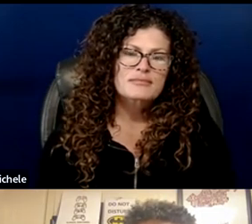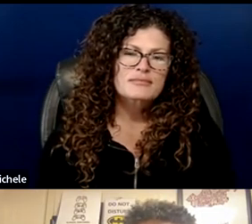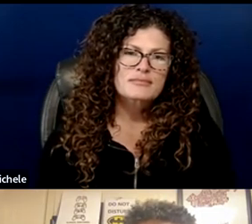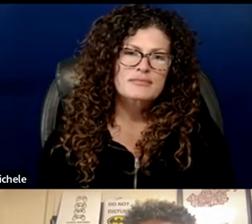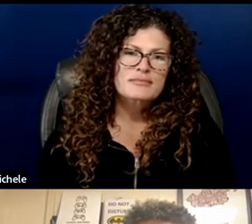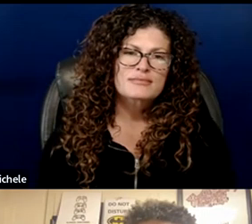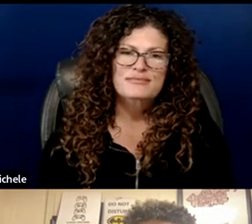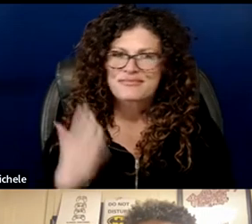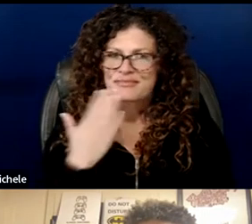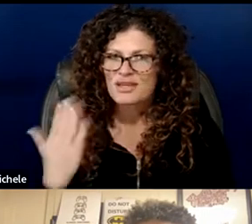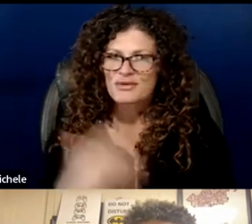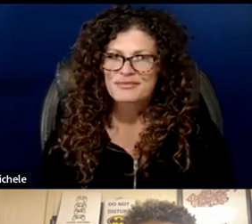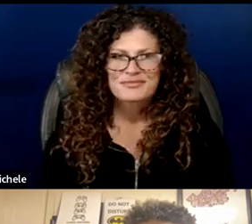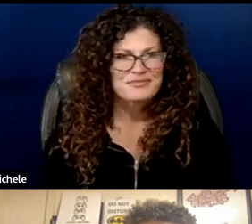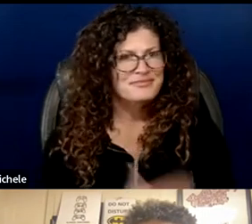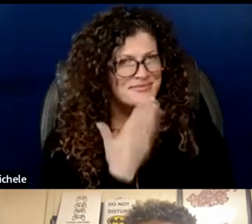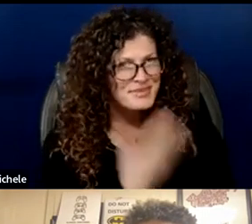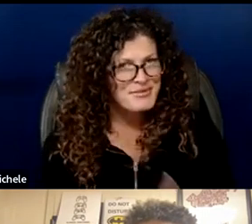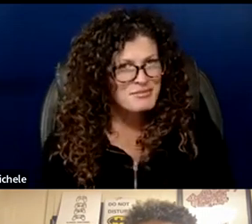Thank you, Madam